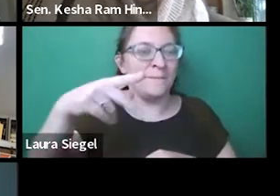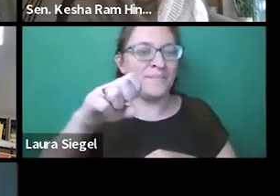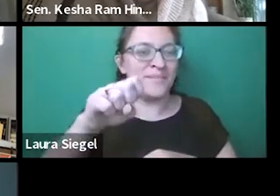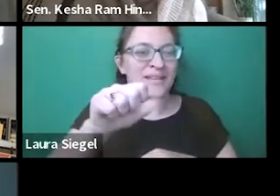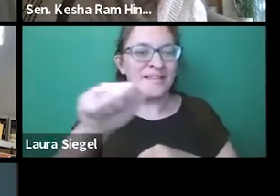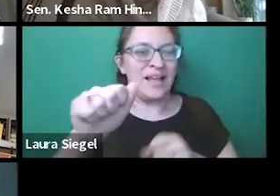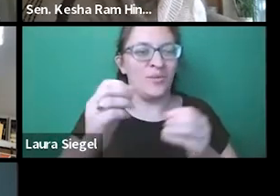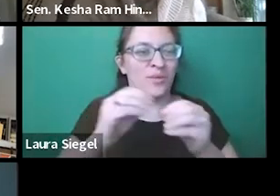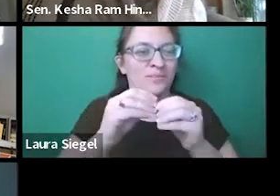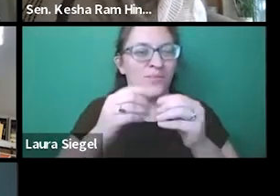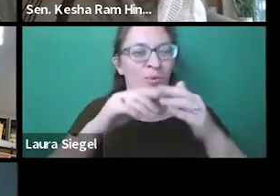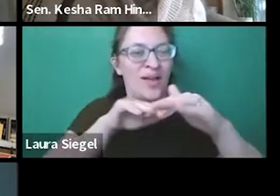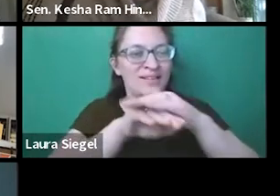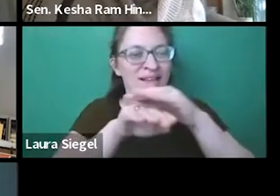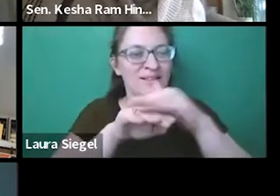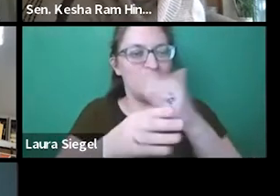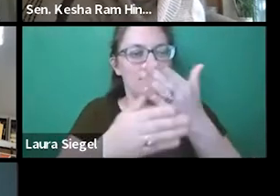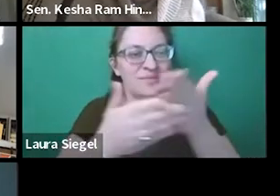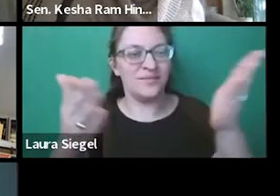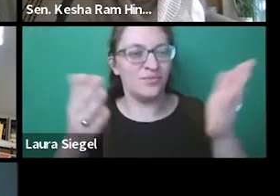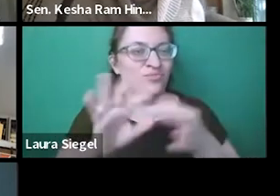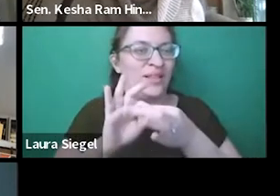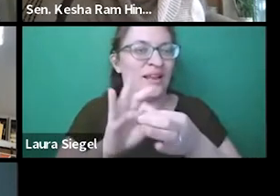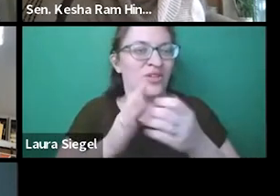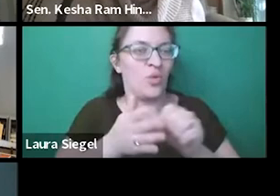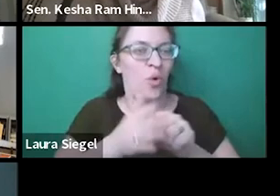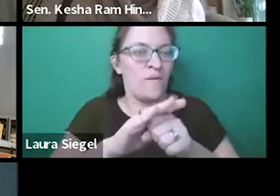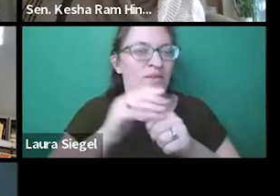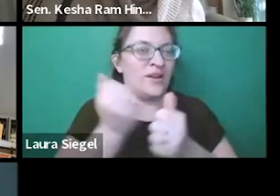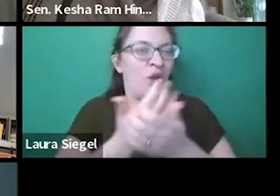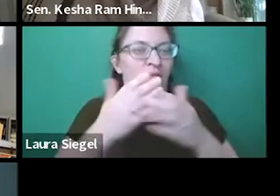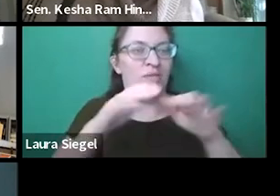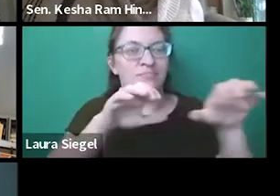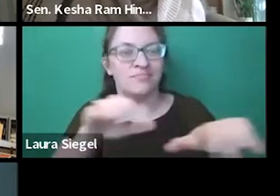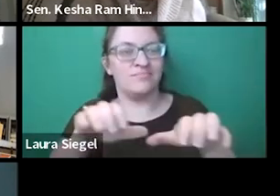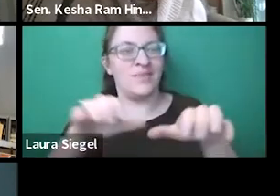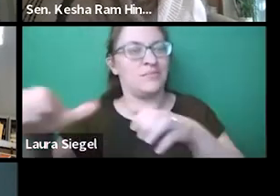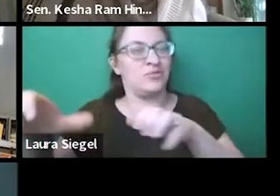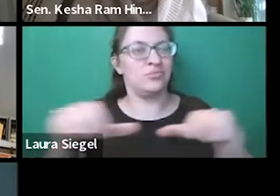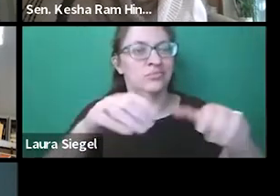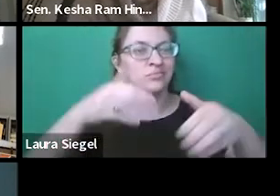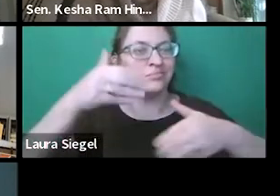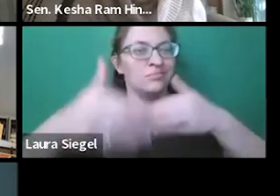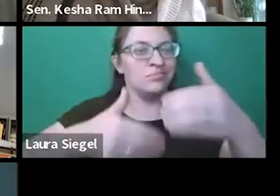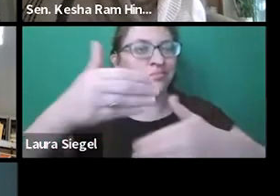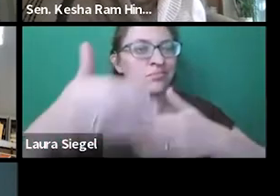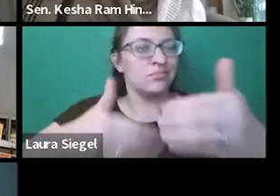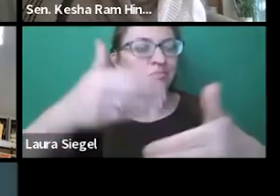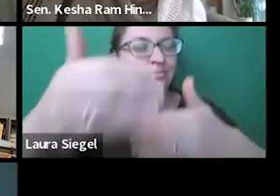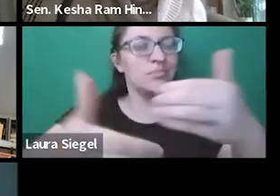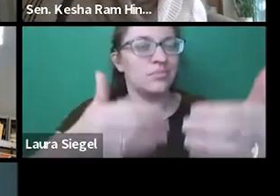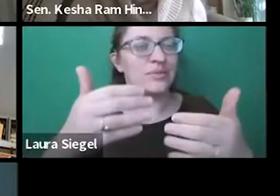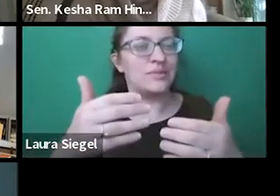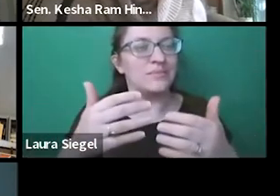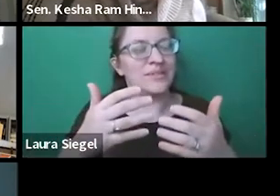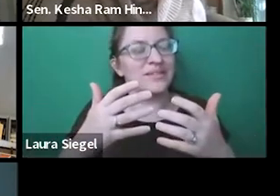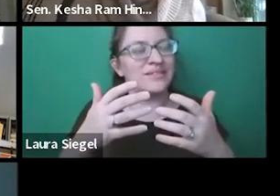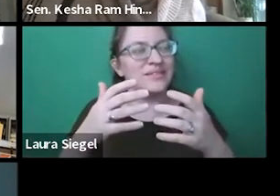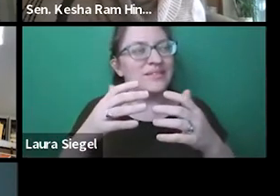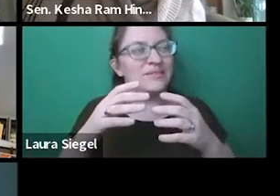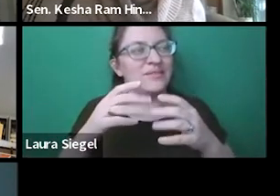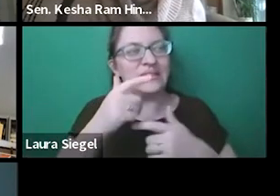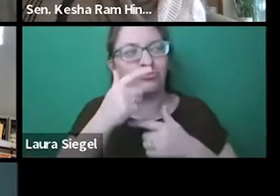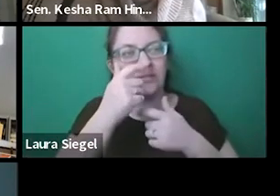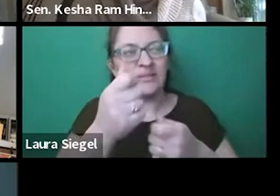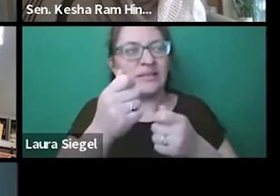uh, provide access to the press conferences. There was a lot of